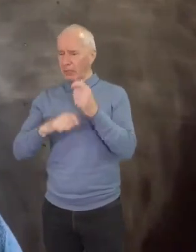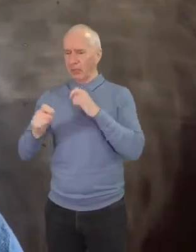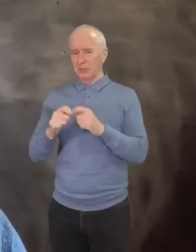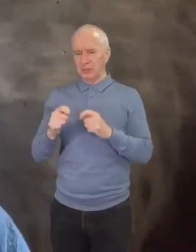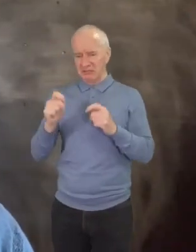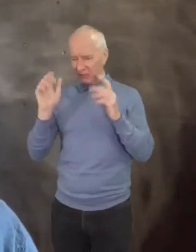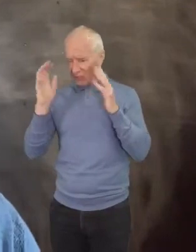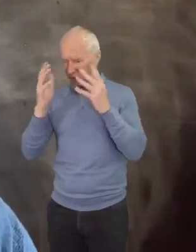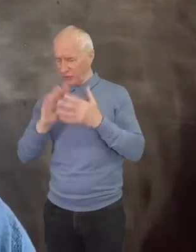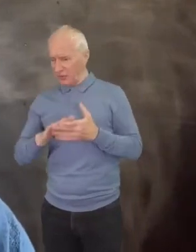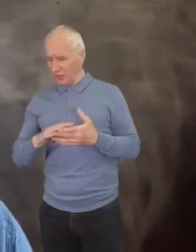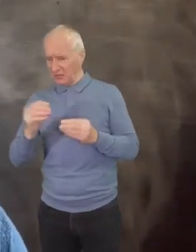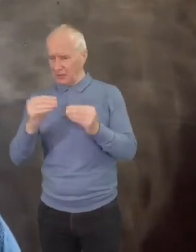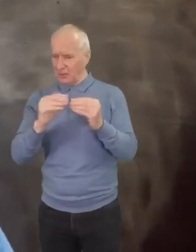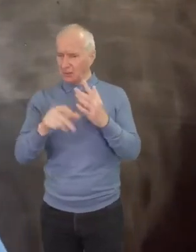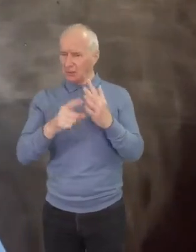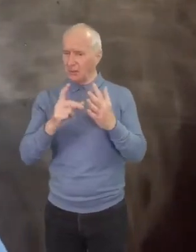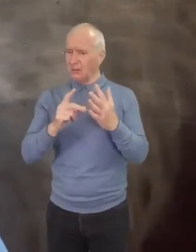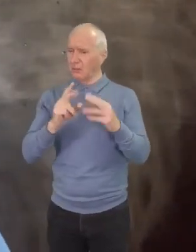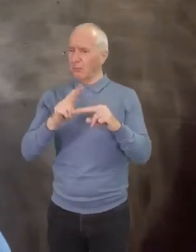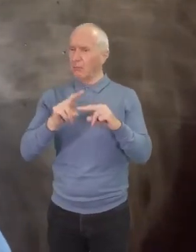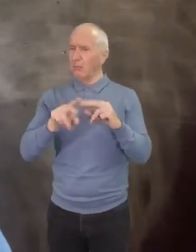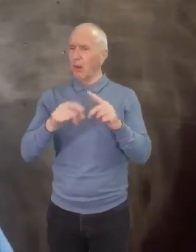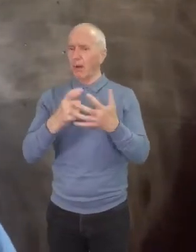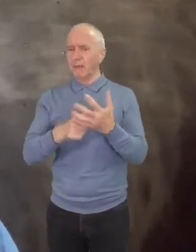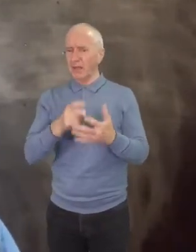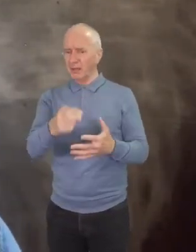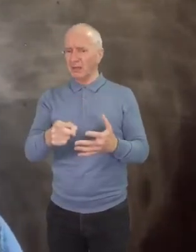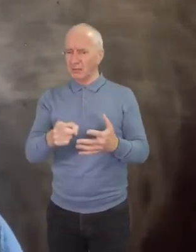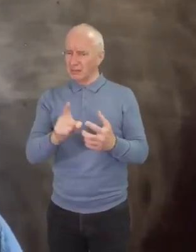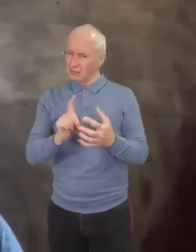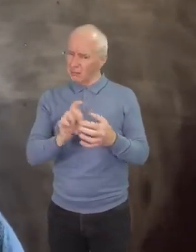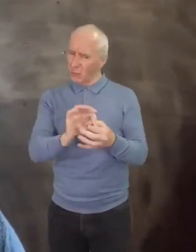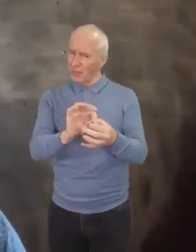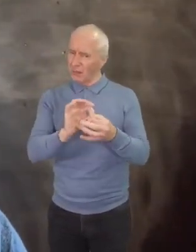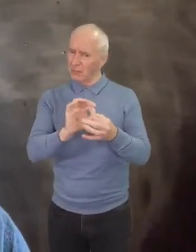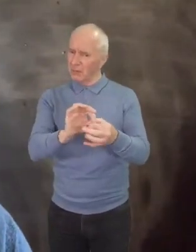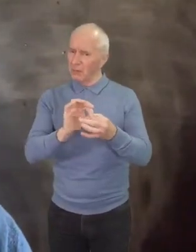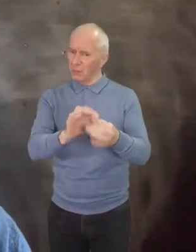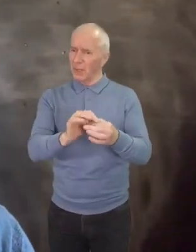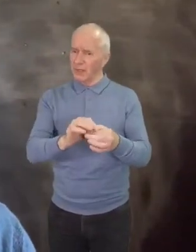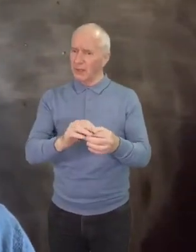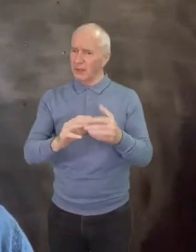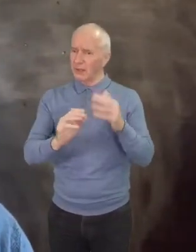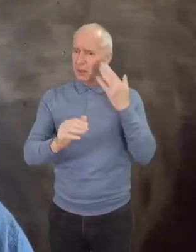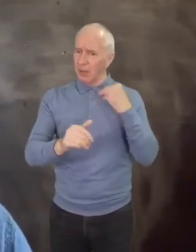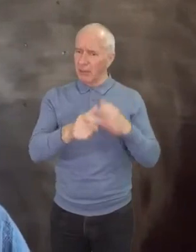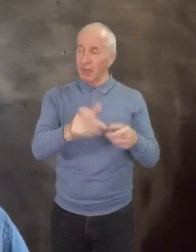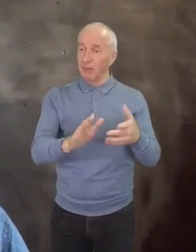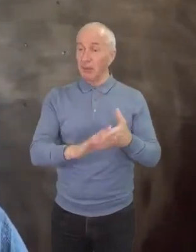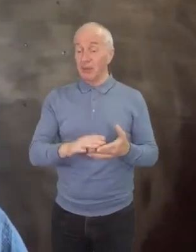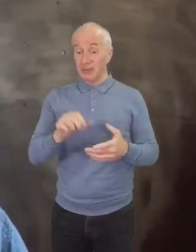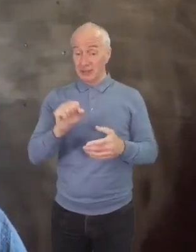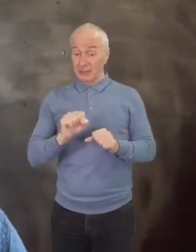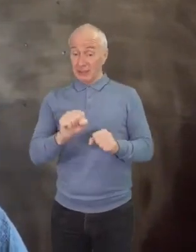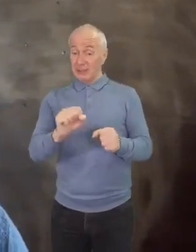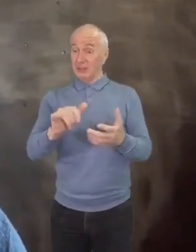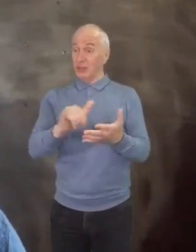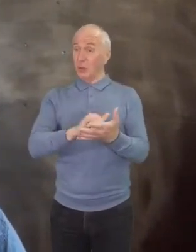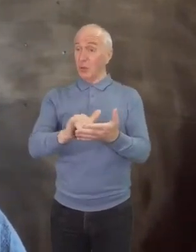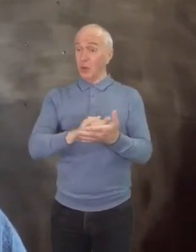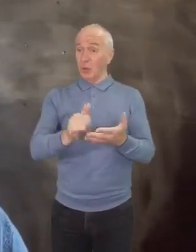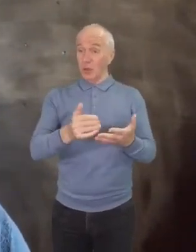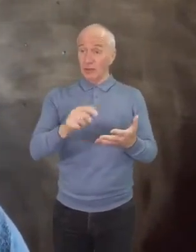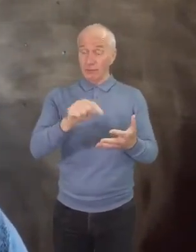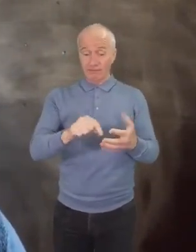spending too much time with black people. And it's worth remembering that his New York seminary wasn't in the